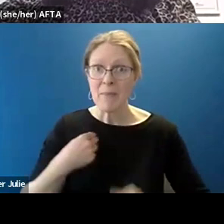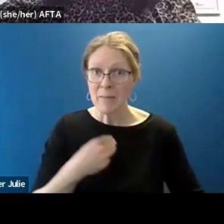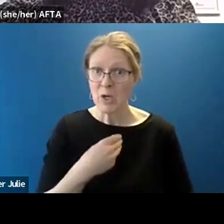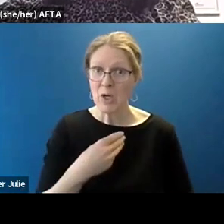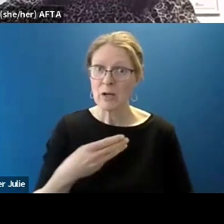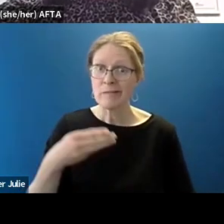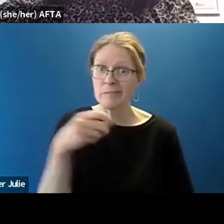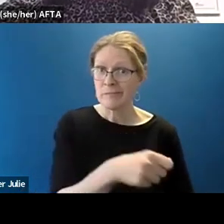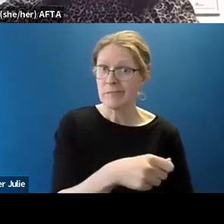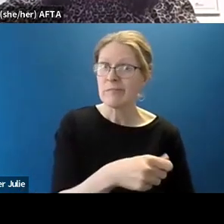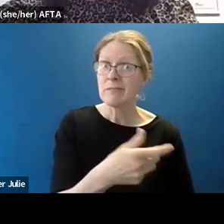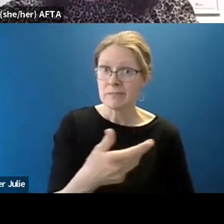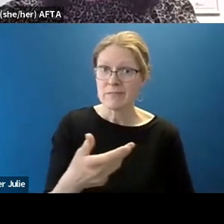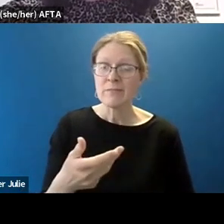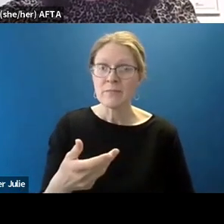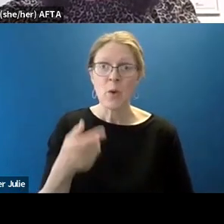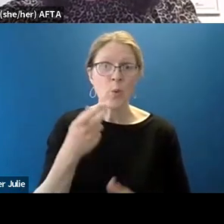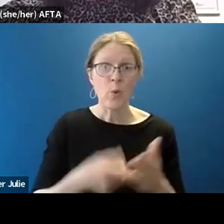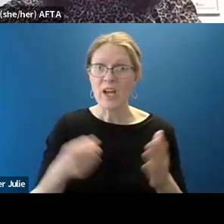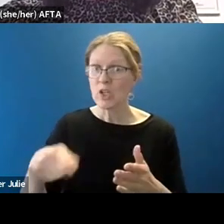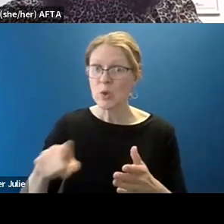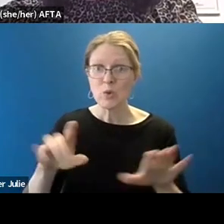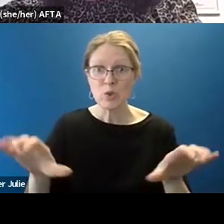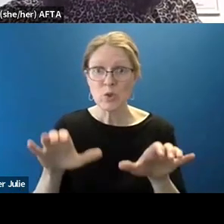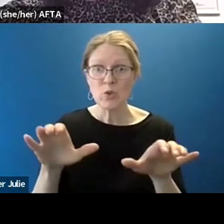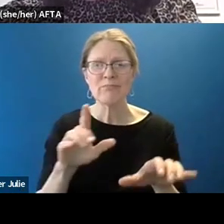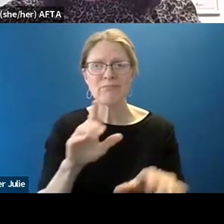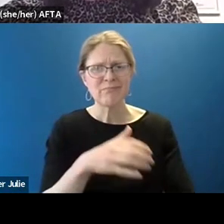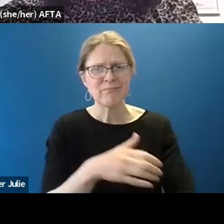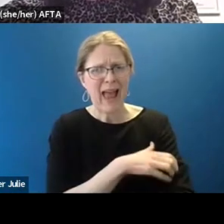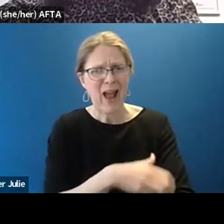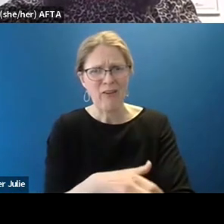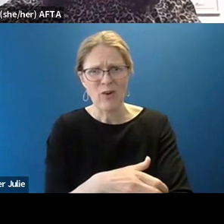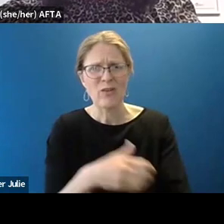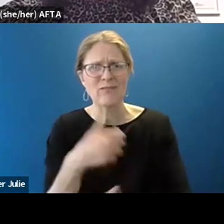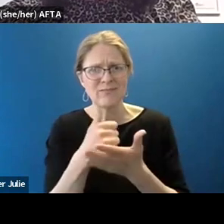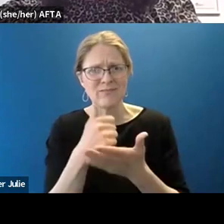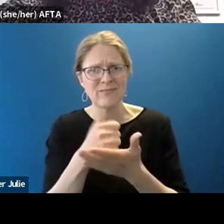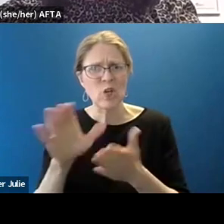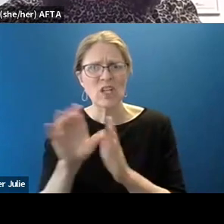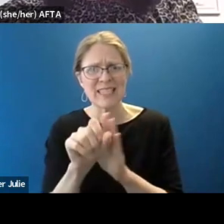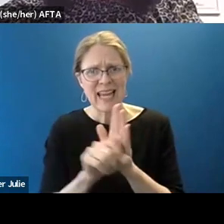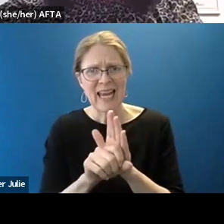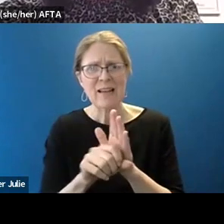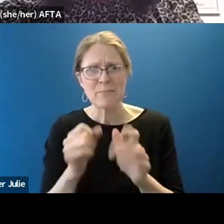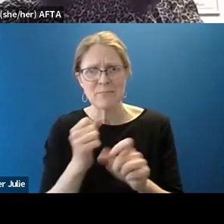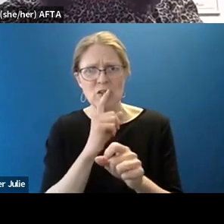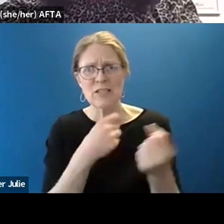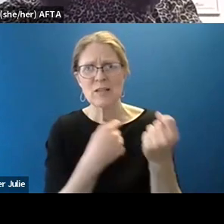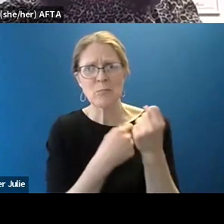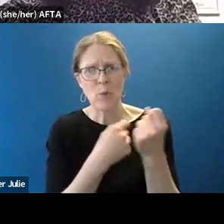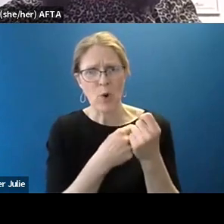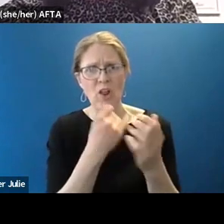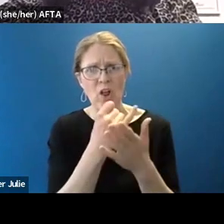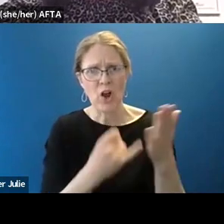because what you guys do is really powerful and important for your state. So support your statewide arts advocacy organizations there, too.